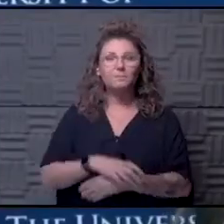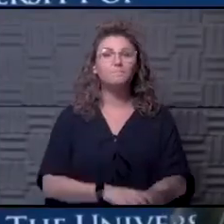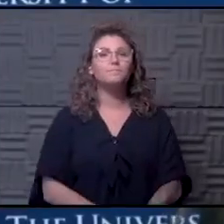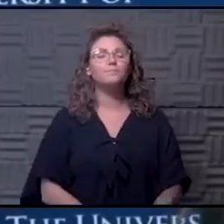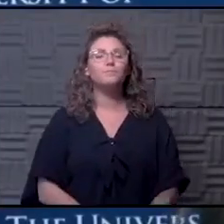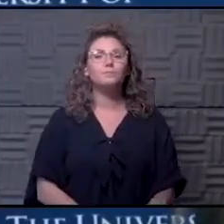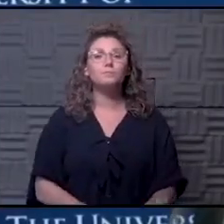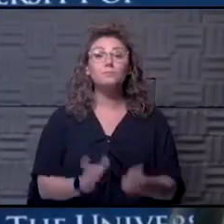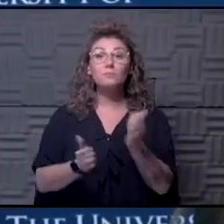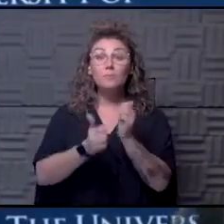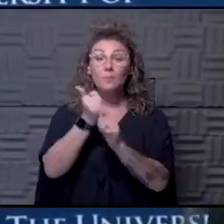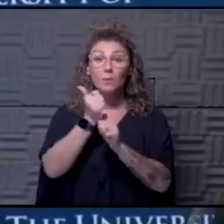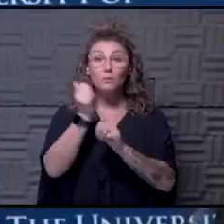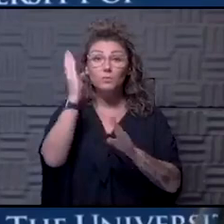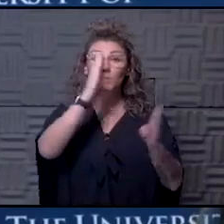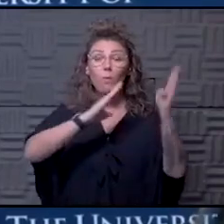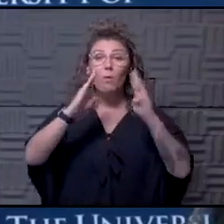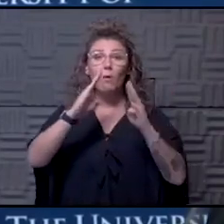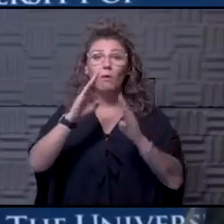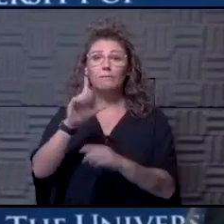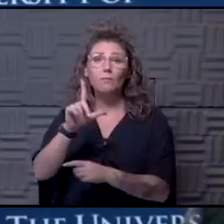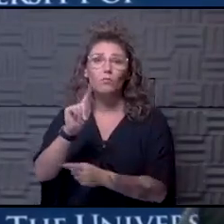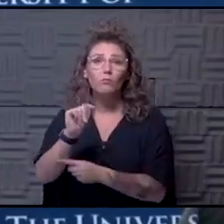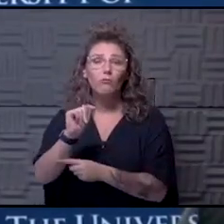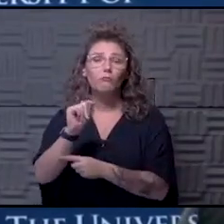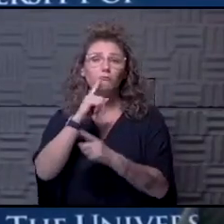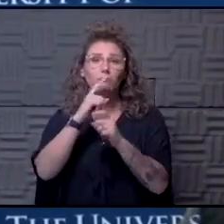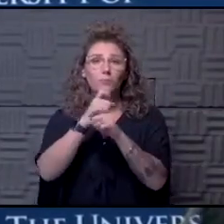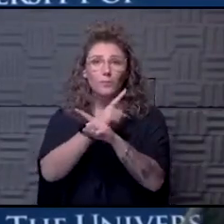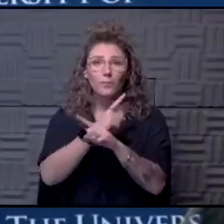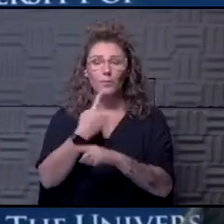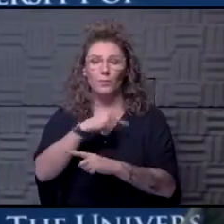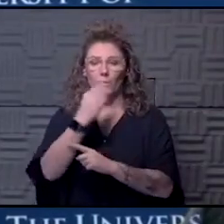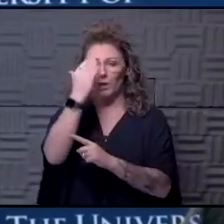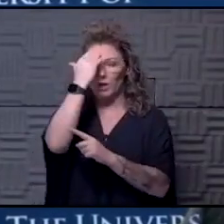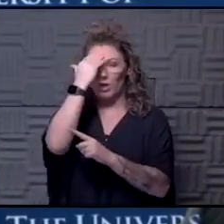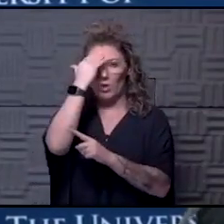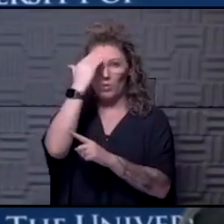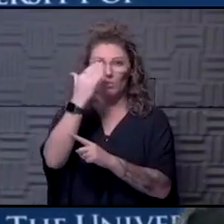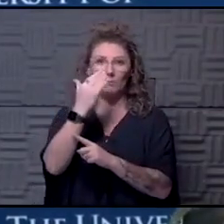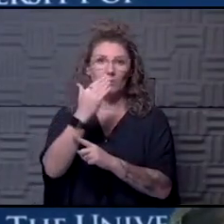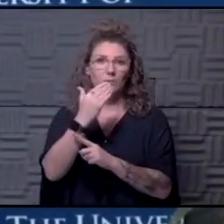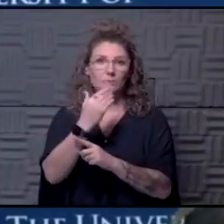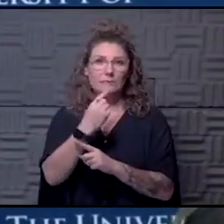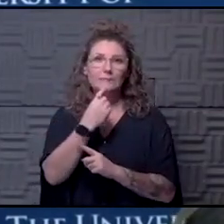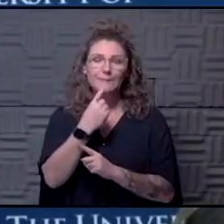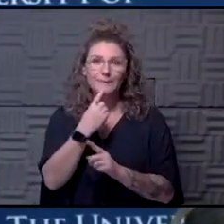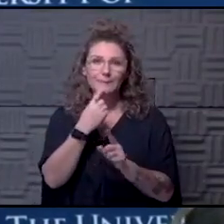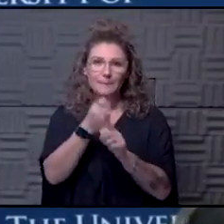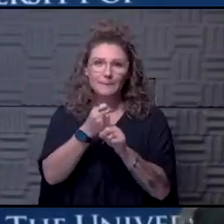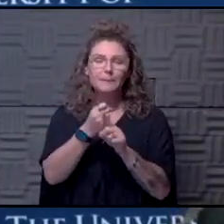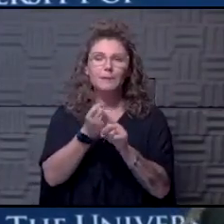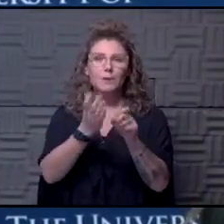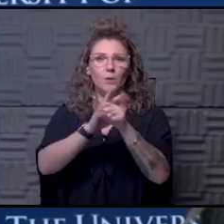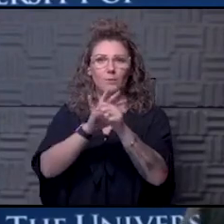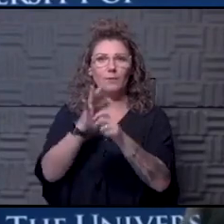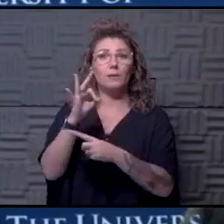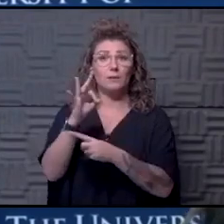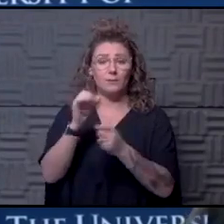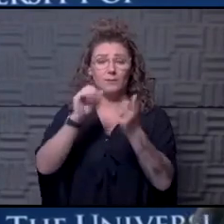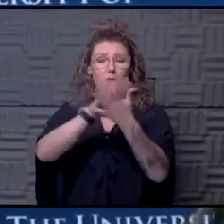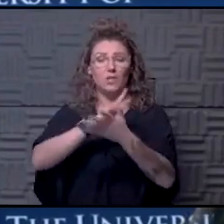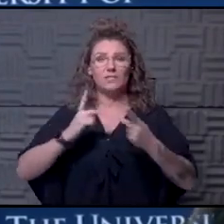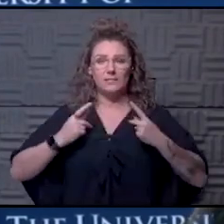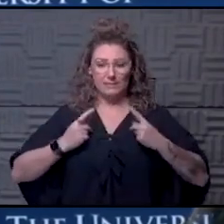I think the most worrisome long-term complication is we know the acute phase of COVID-19 causes a